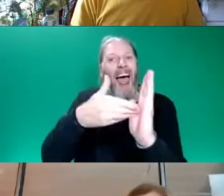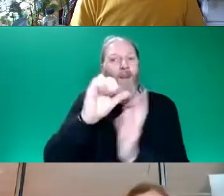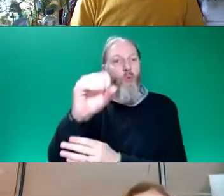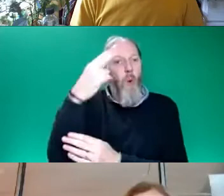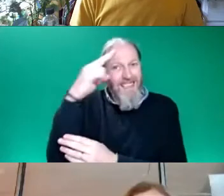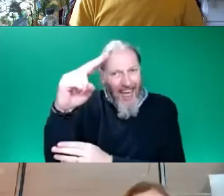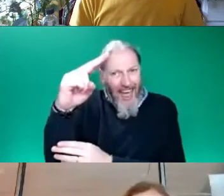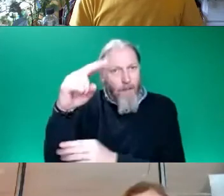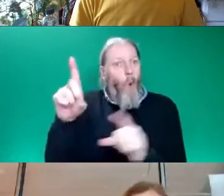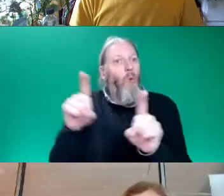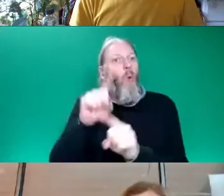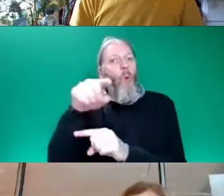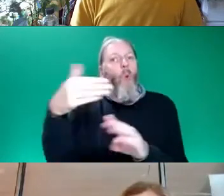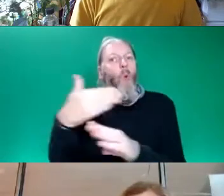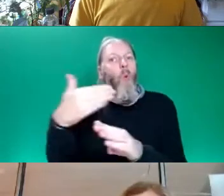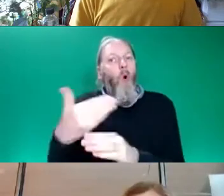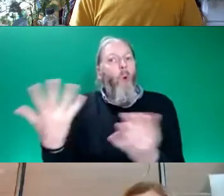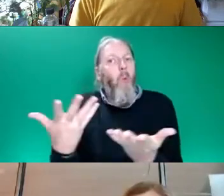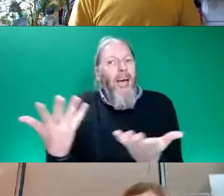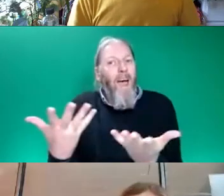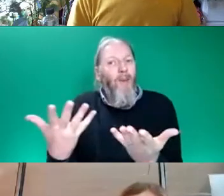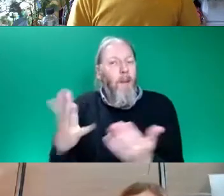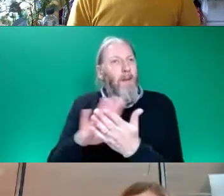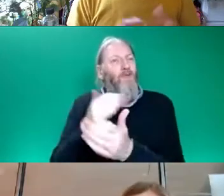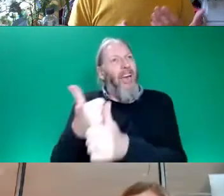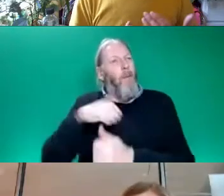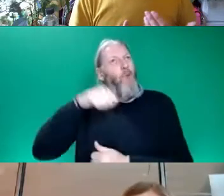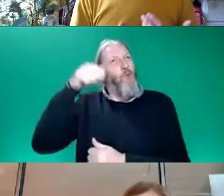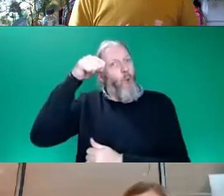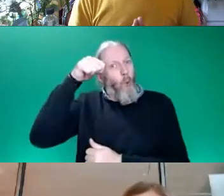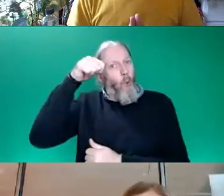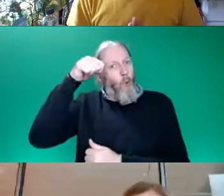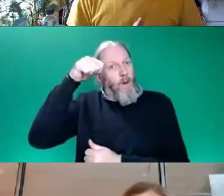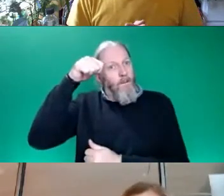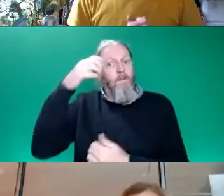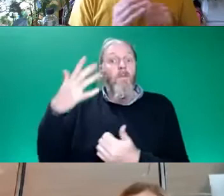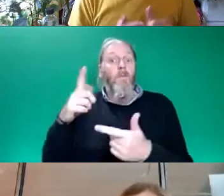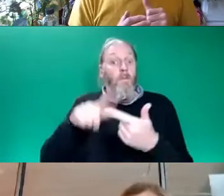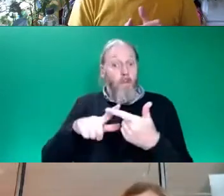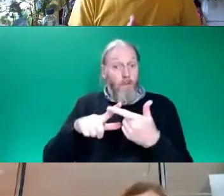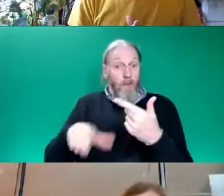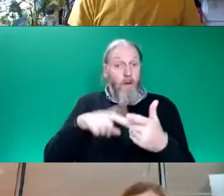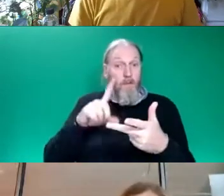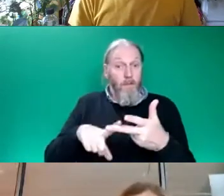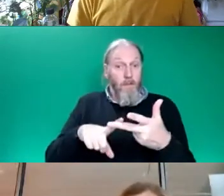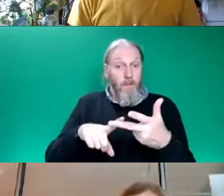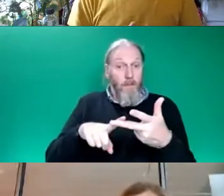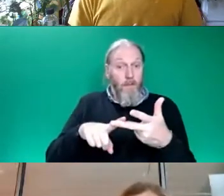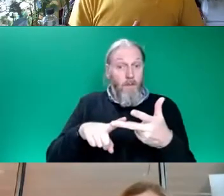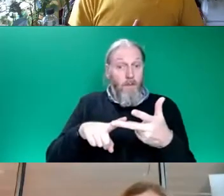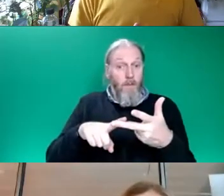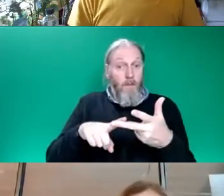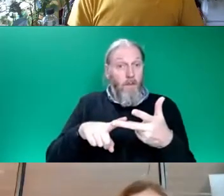at the end of the event who was here with us. And then just a general thing as I'm sure won't be relevant but